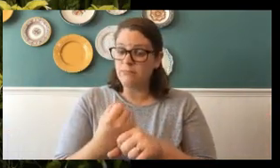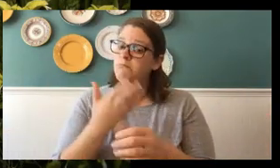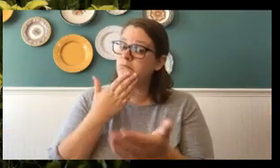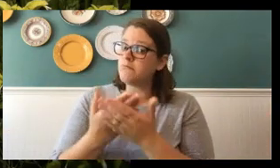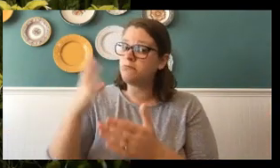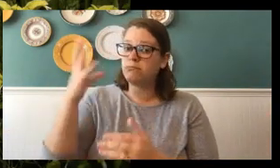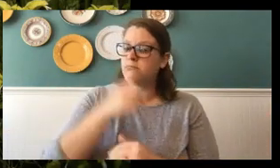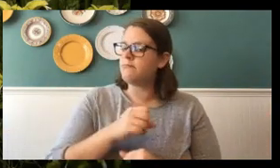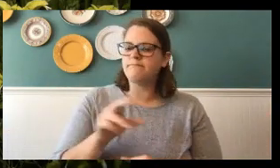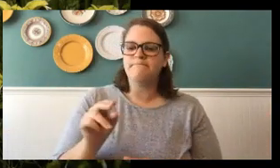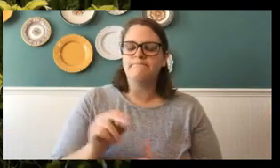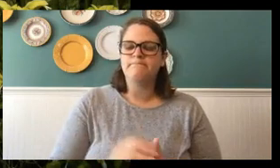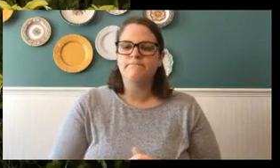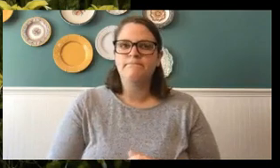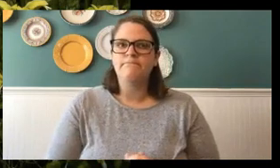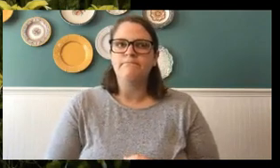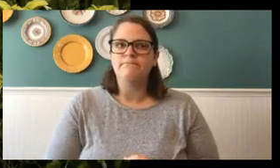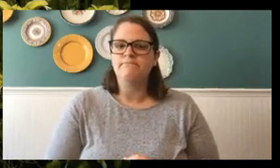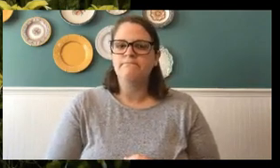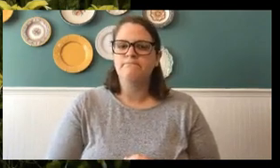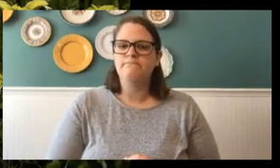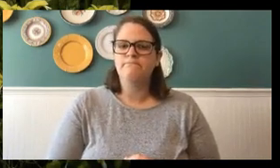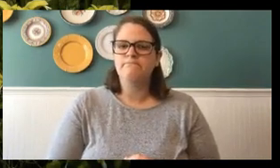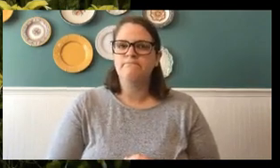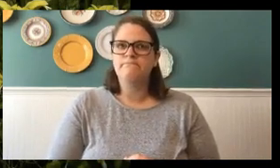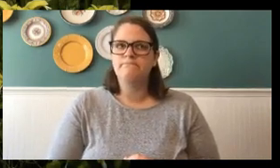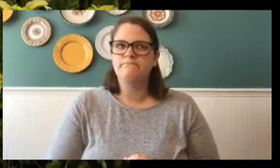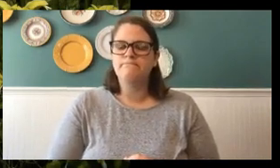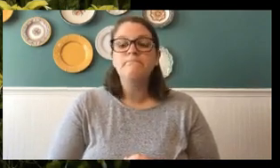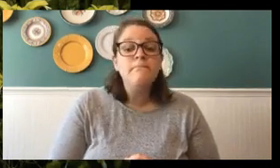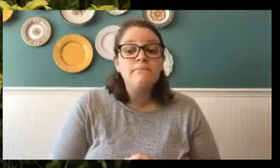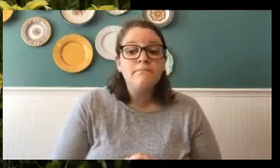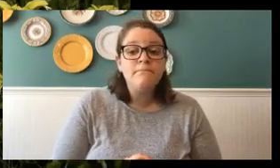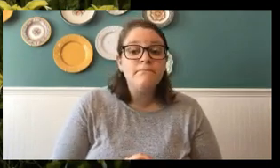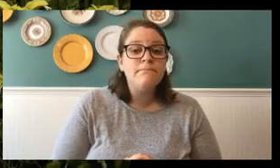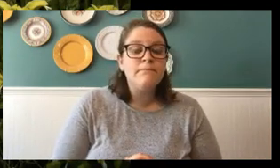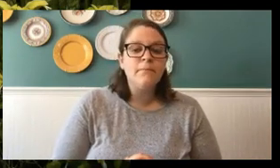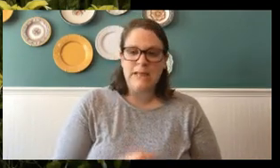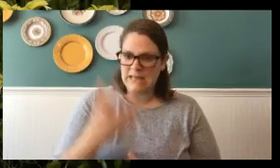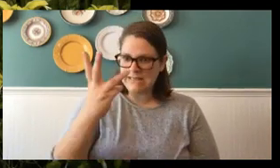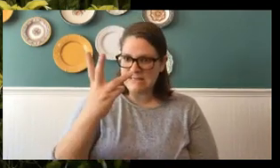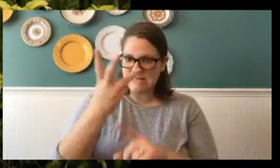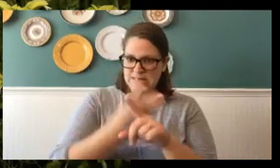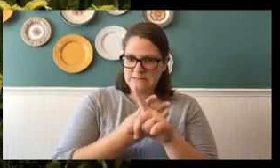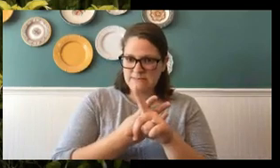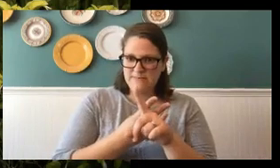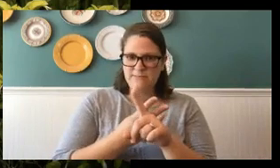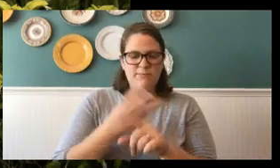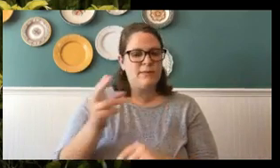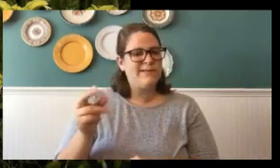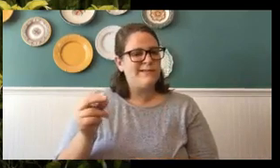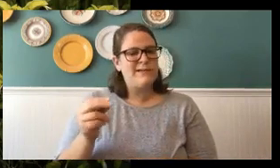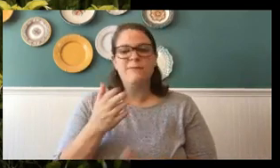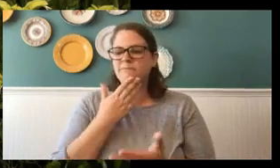really good guess. But that's not it. Let's see. What else? I think I heard somebody said six months. No,